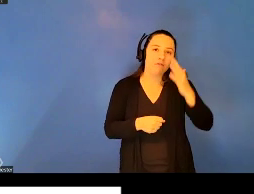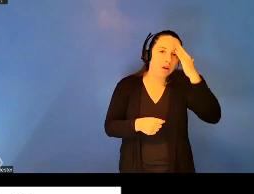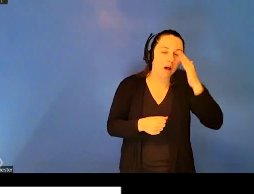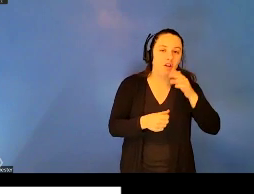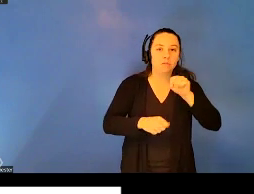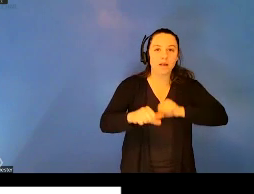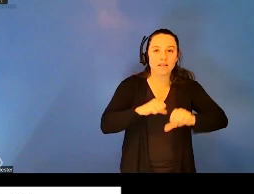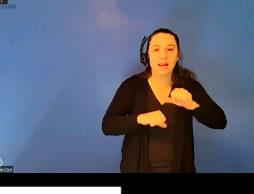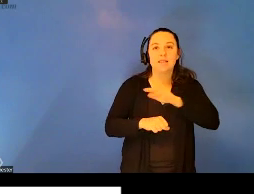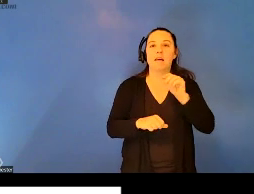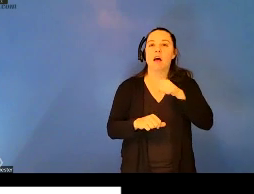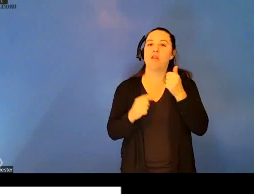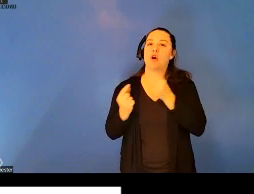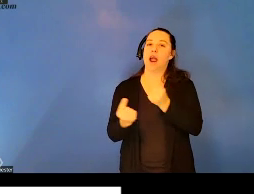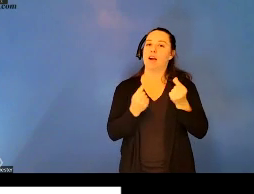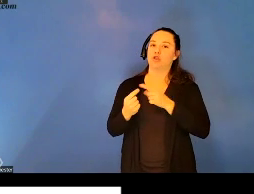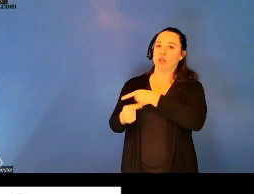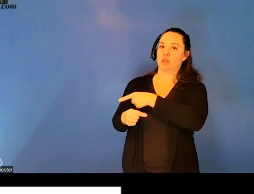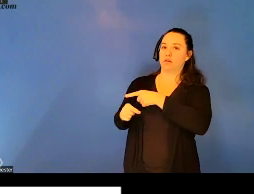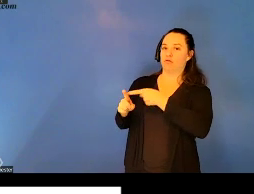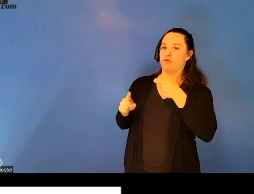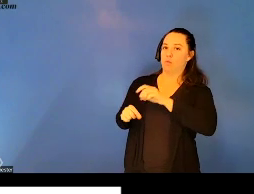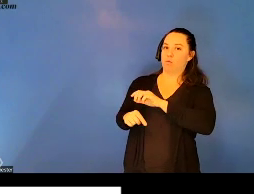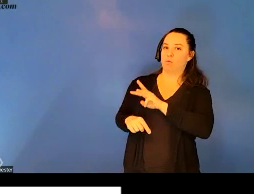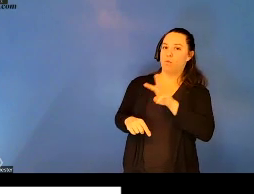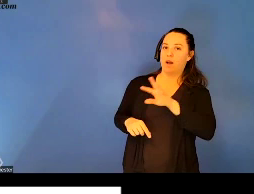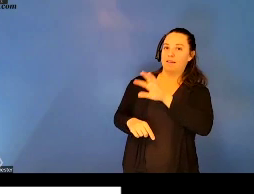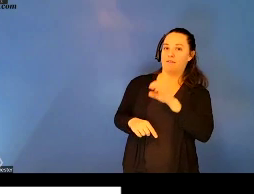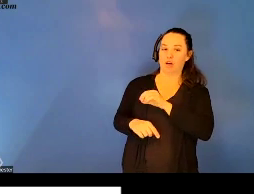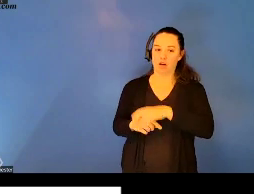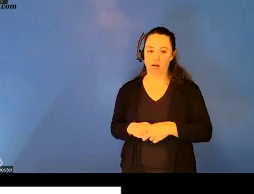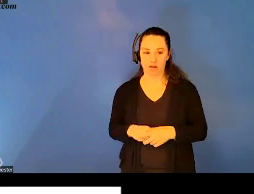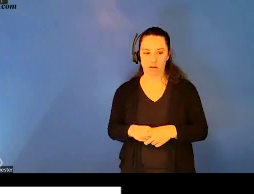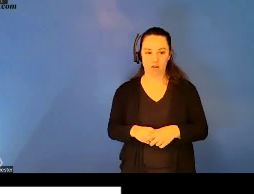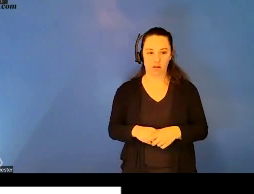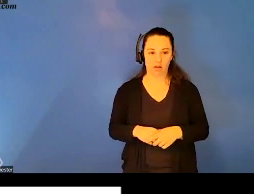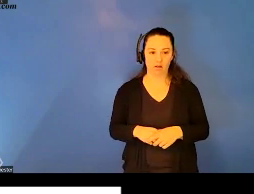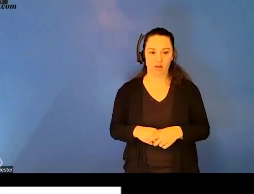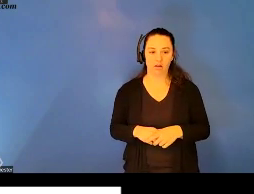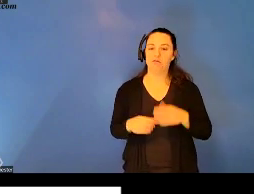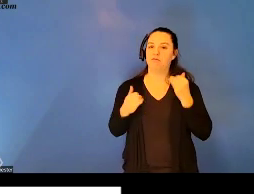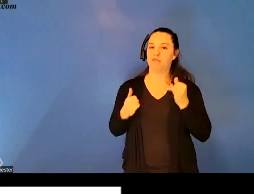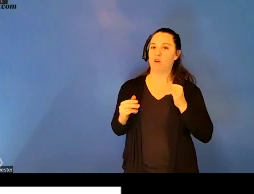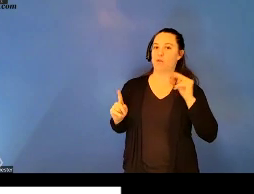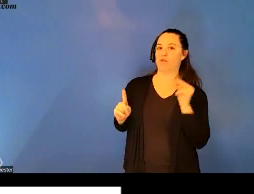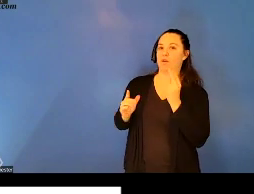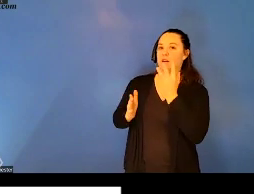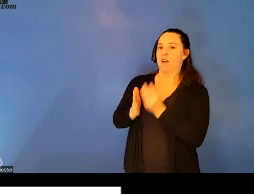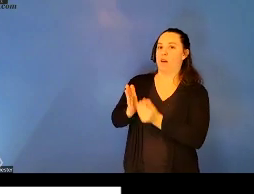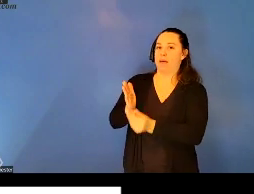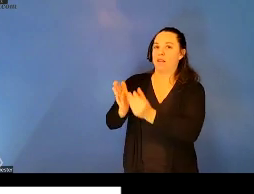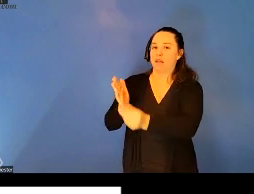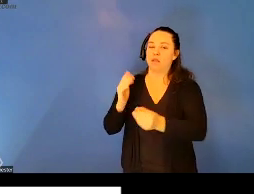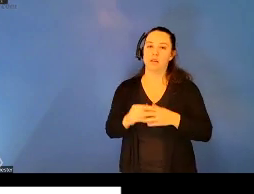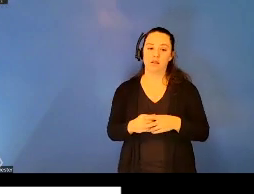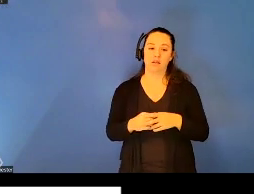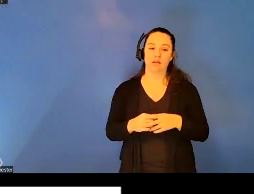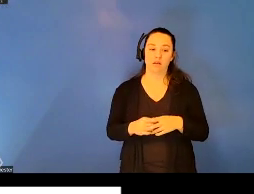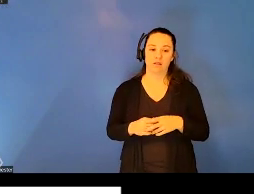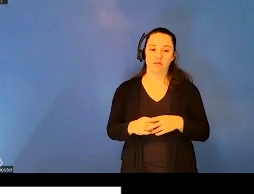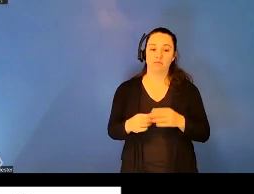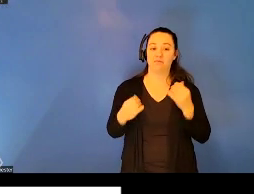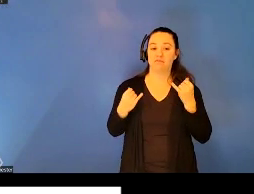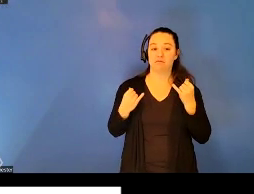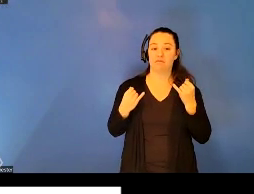outside of an epidemic were barely scrutinized, but under the harsh case of illness had now been pathologized as the markers of a